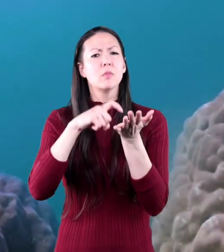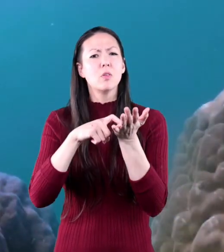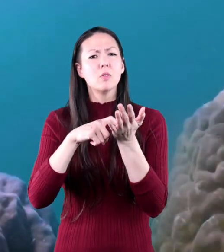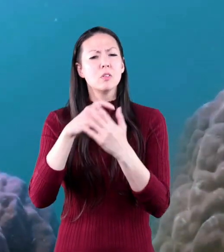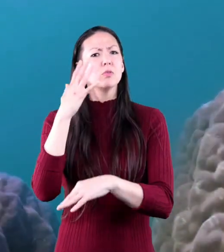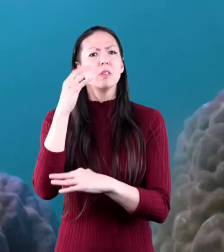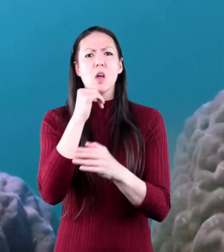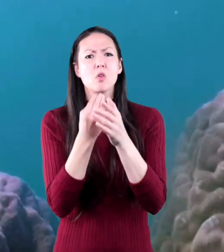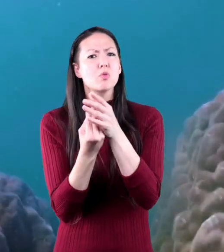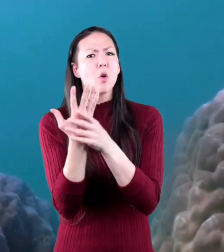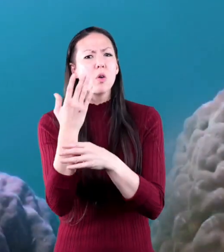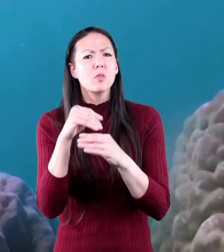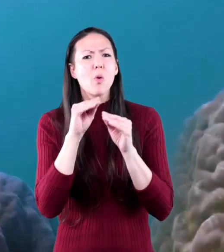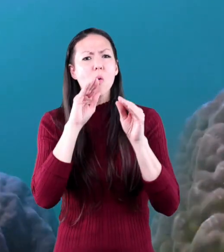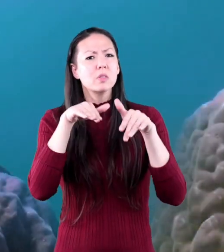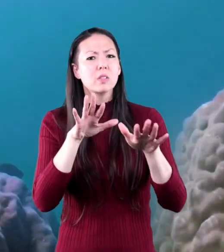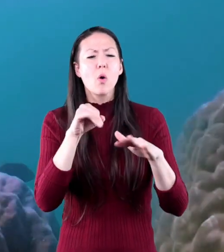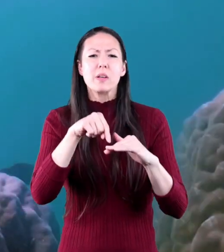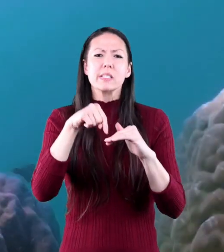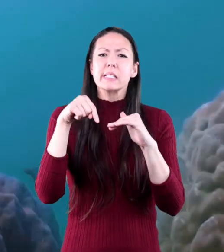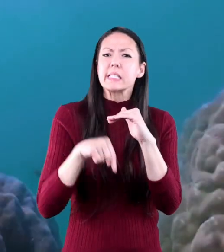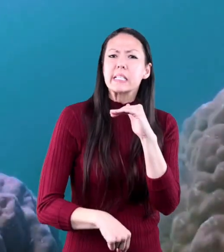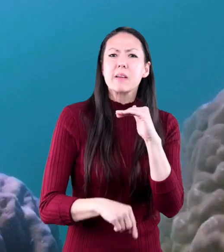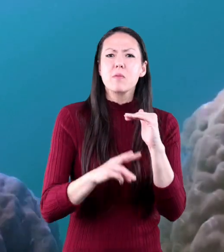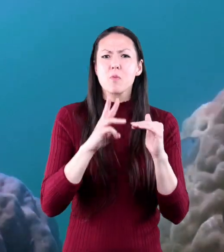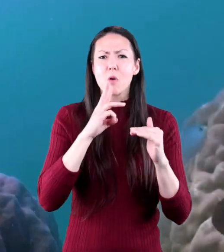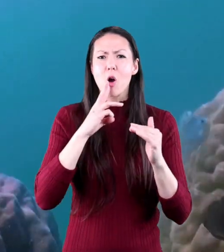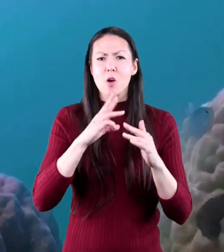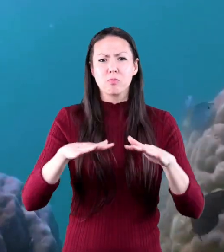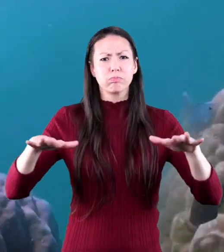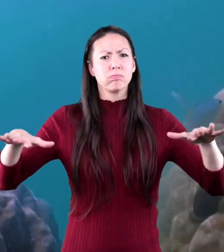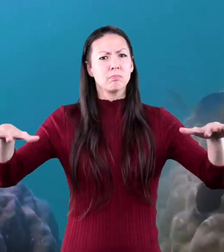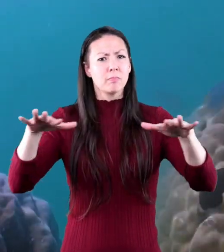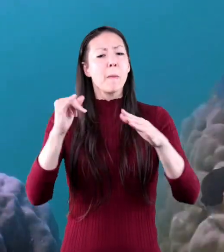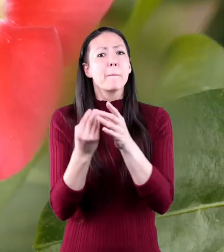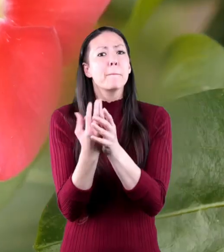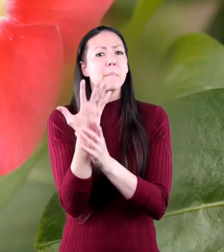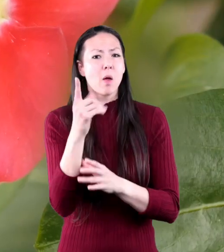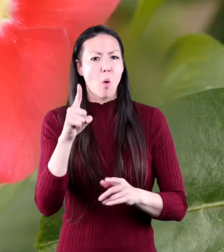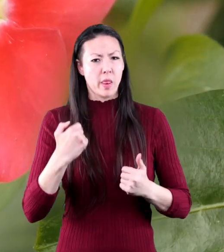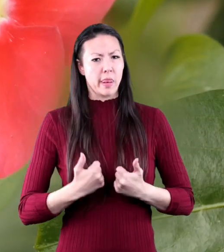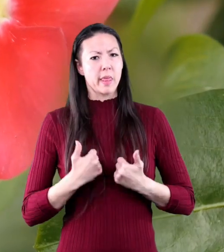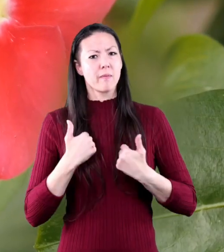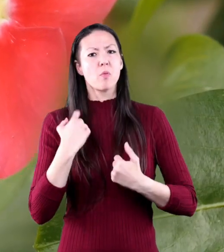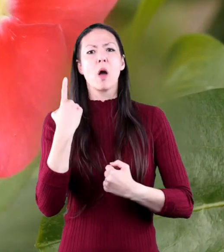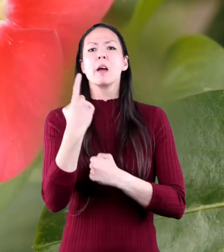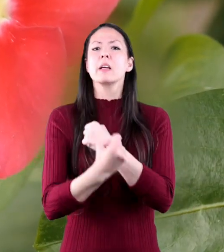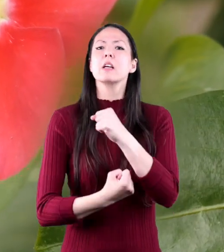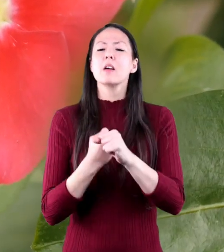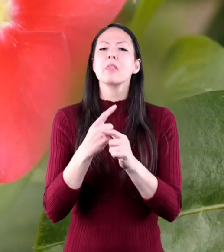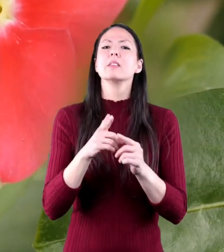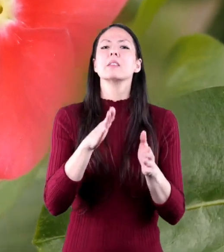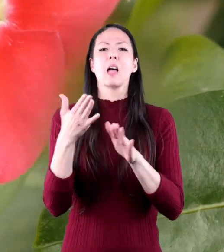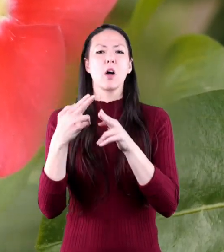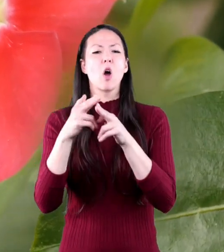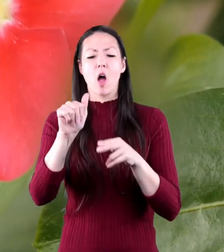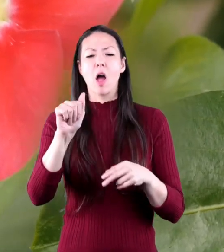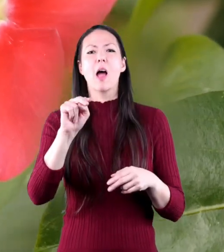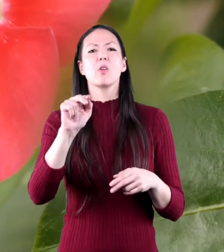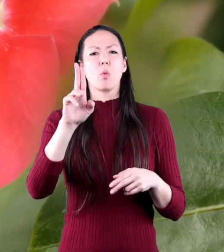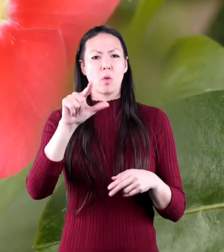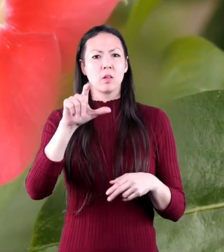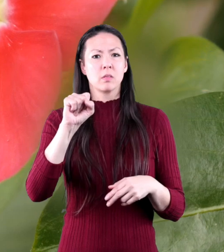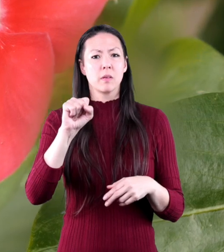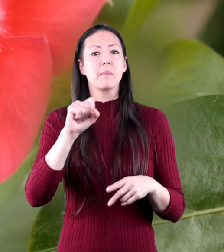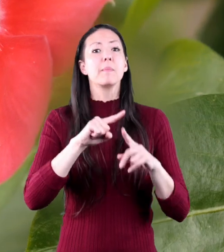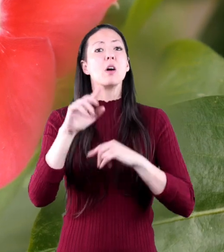also have noticed that trees don't grow in the ocean or in deep bodies of water. Plants that only live for one year and then die are